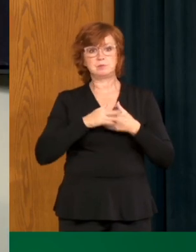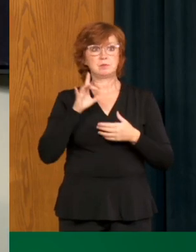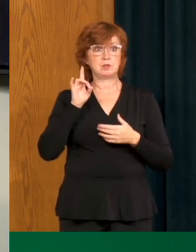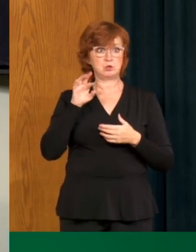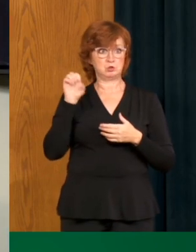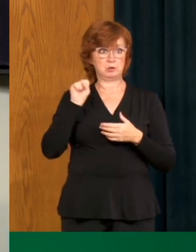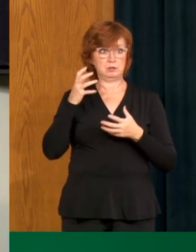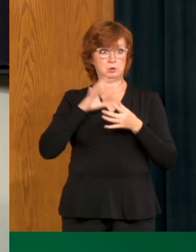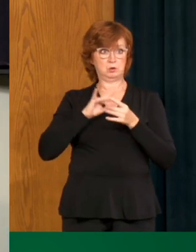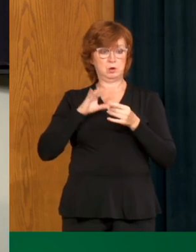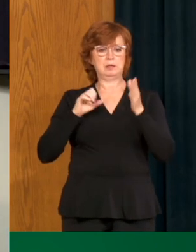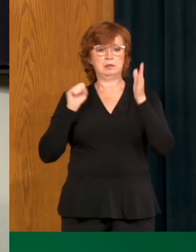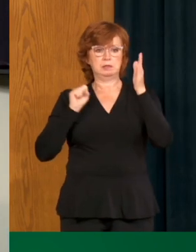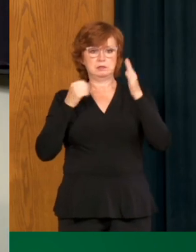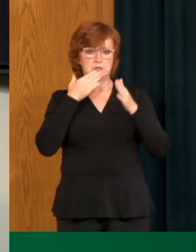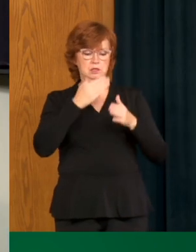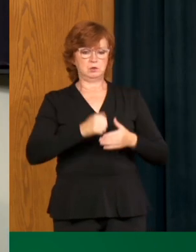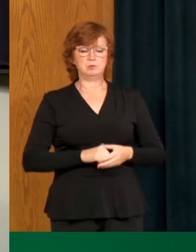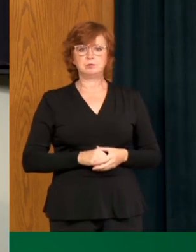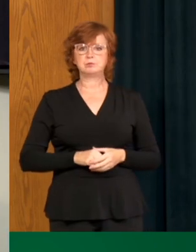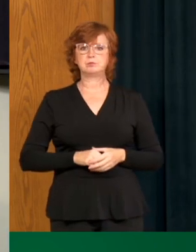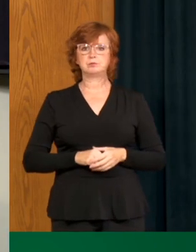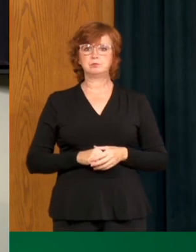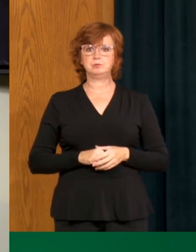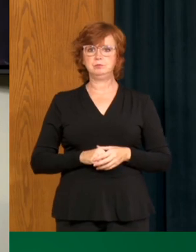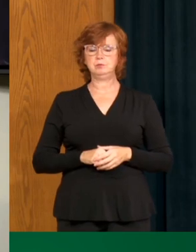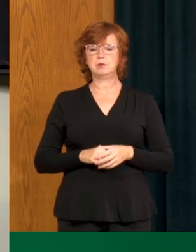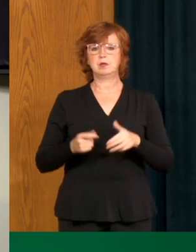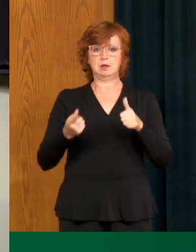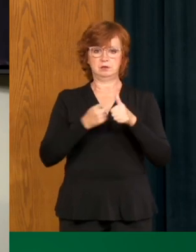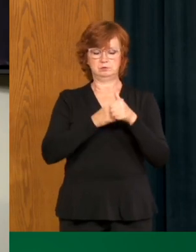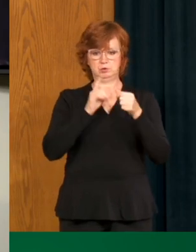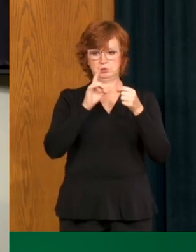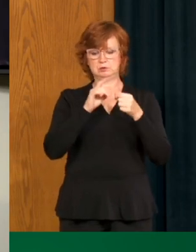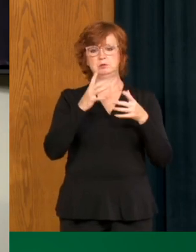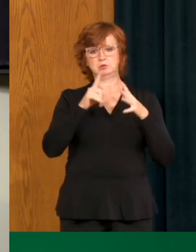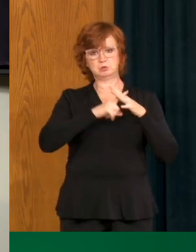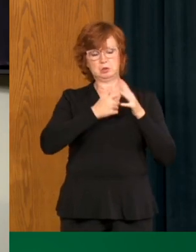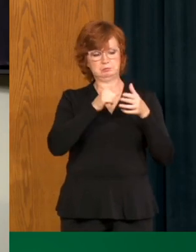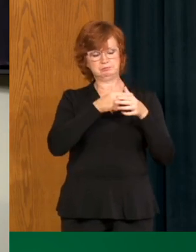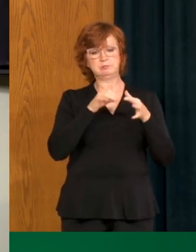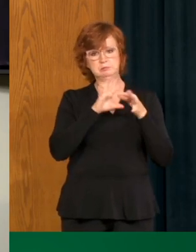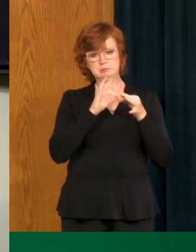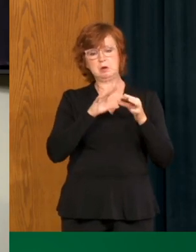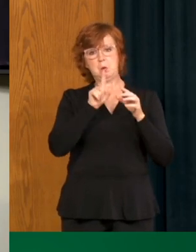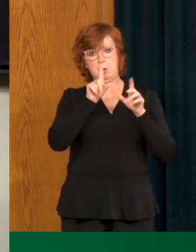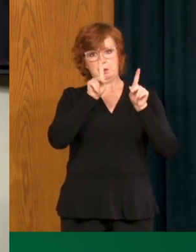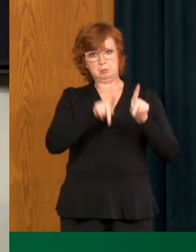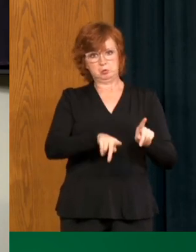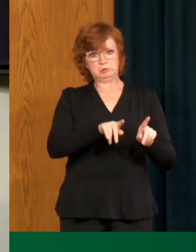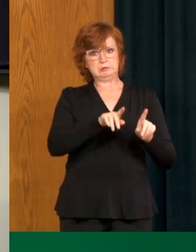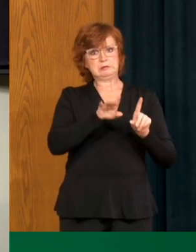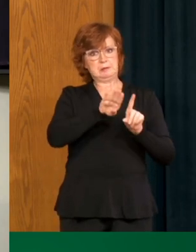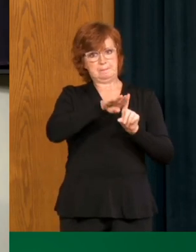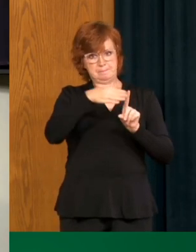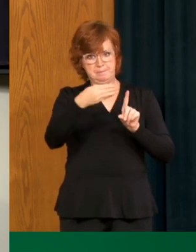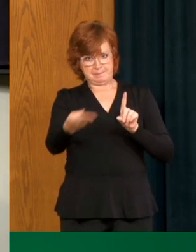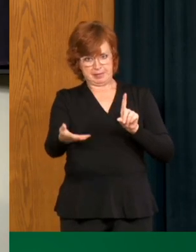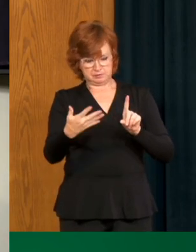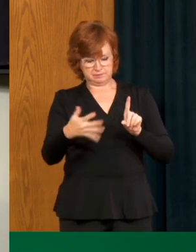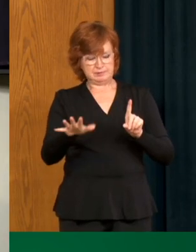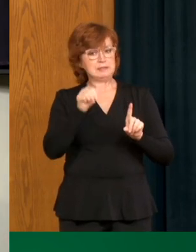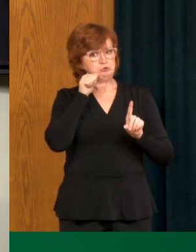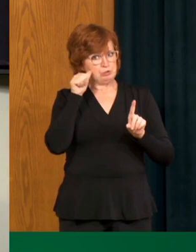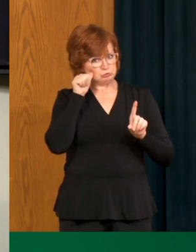Thank you, premier. So I would like to start by offering my condolences to the family and friends of the individual who passed away and that was